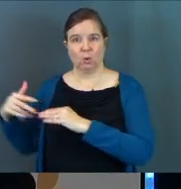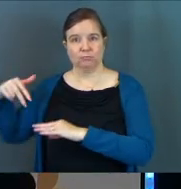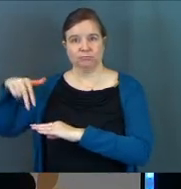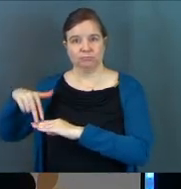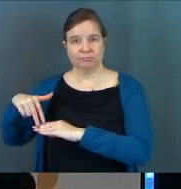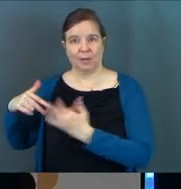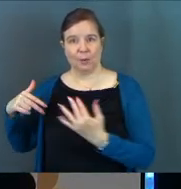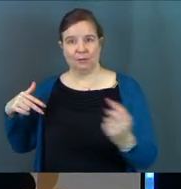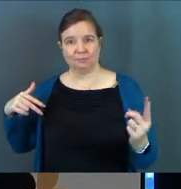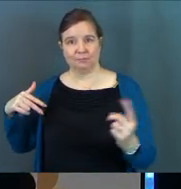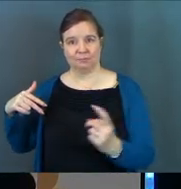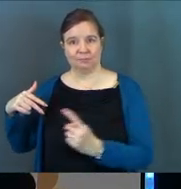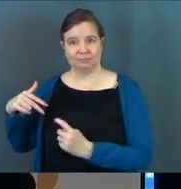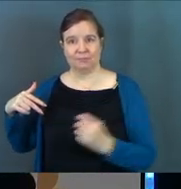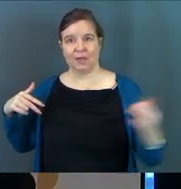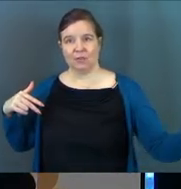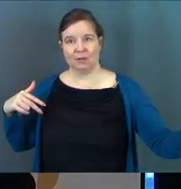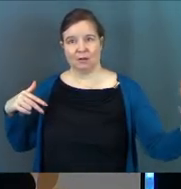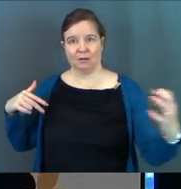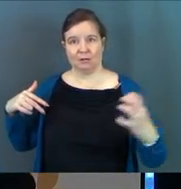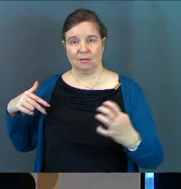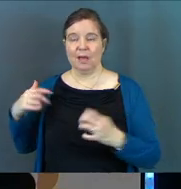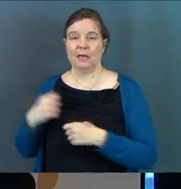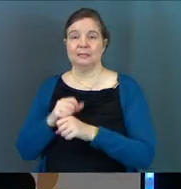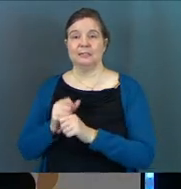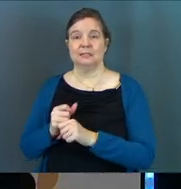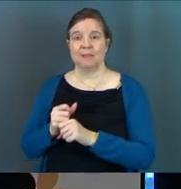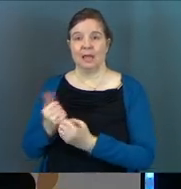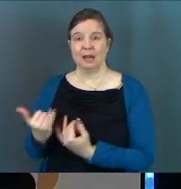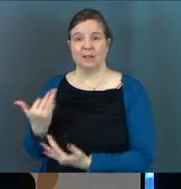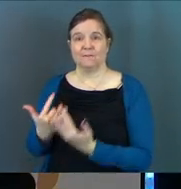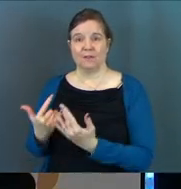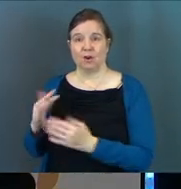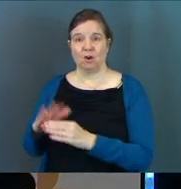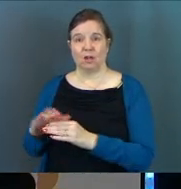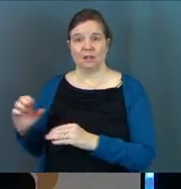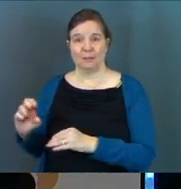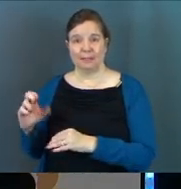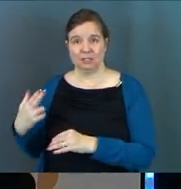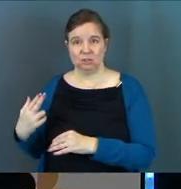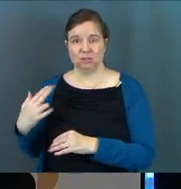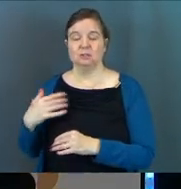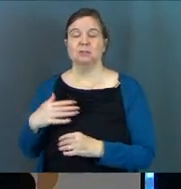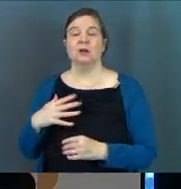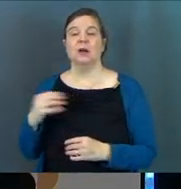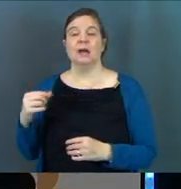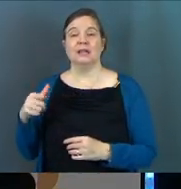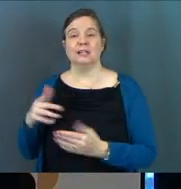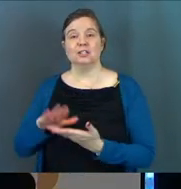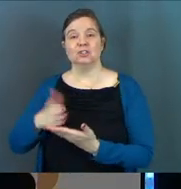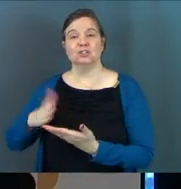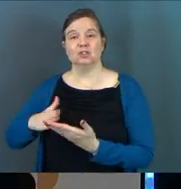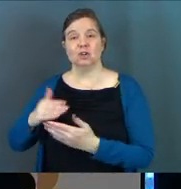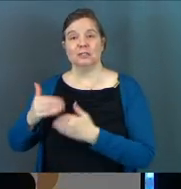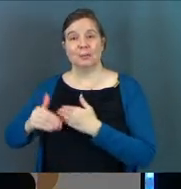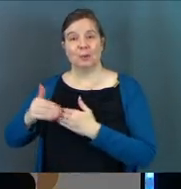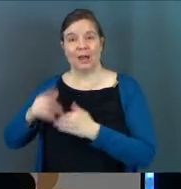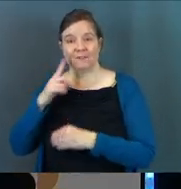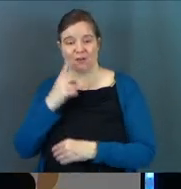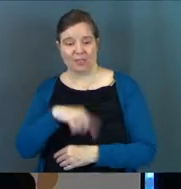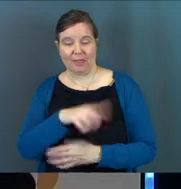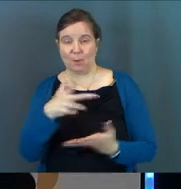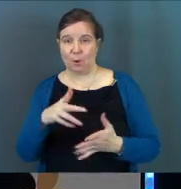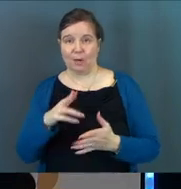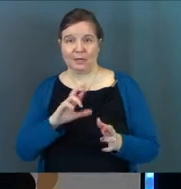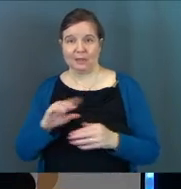for Peter and all the other guys to come back. And he's made a coal fire on the beach. It says he's made this coal fire and he's cooked bread for them.